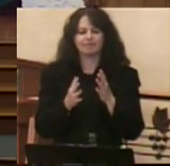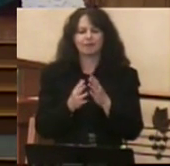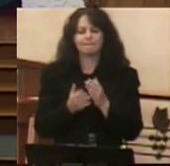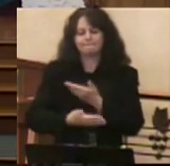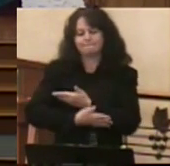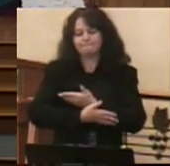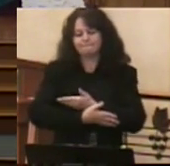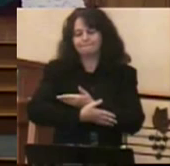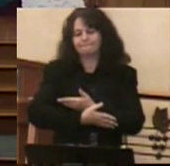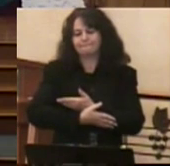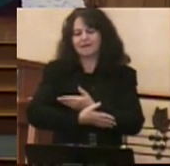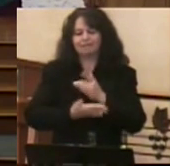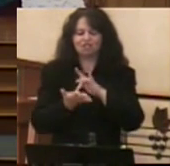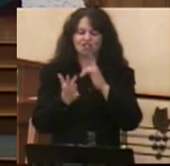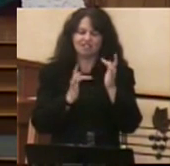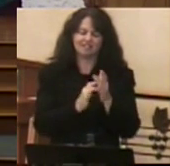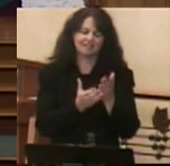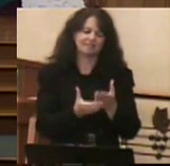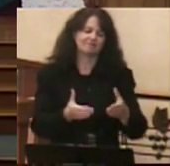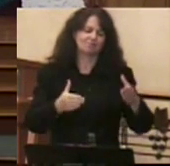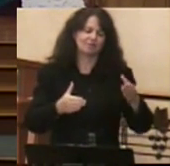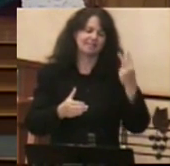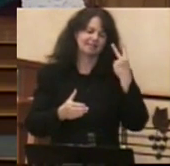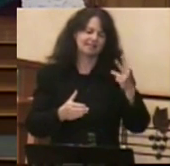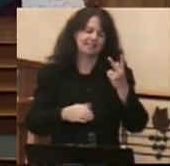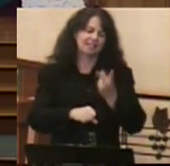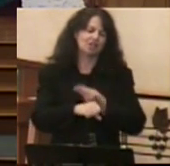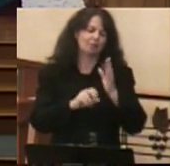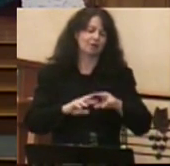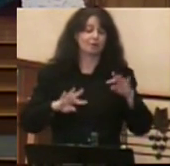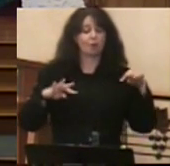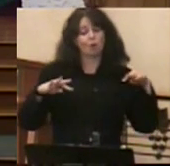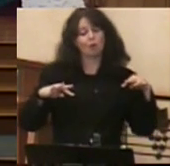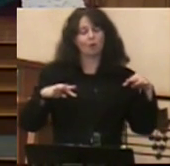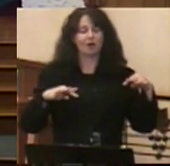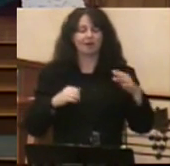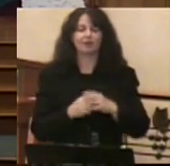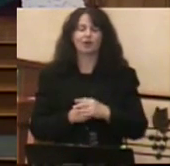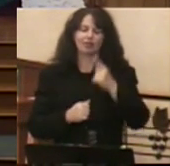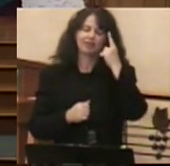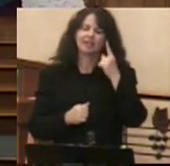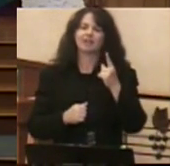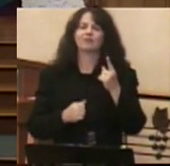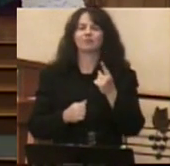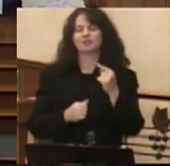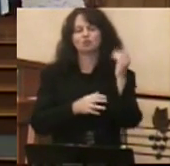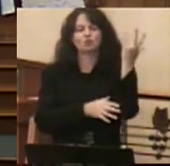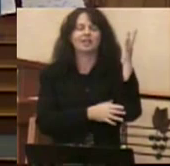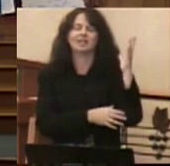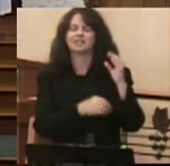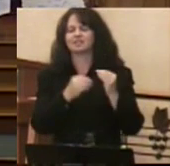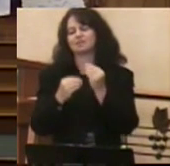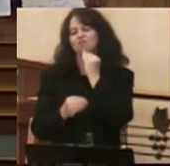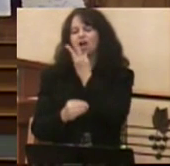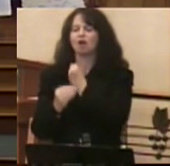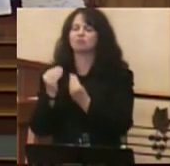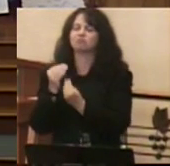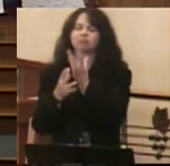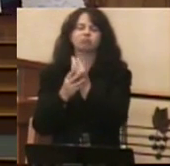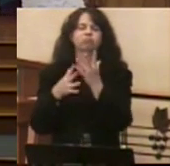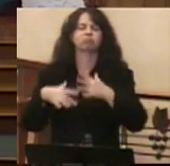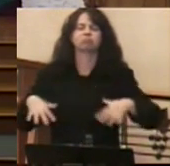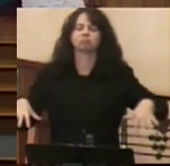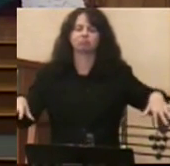their fields. We think of the serenity of the life of the shepherd. Now, David likely knew that as well. In fact, we